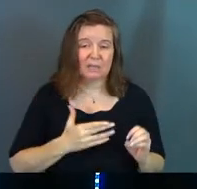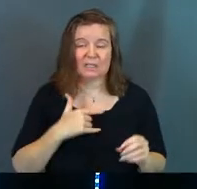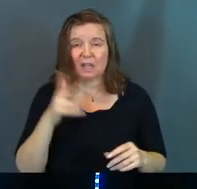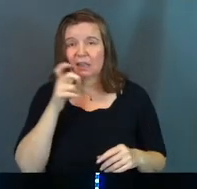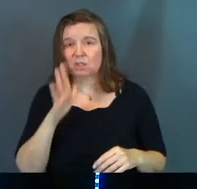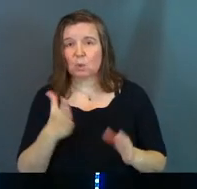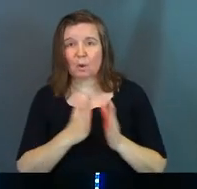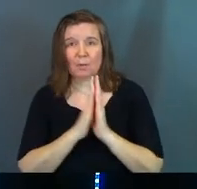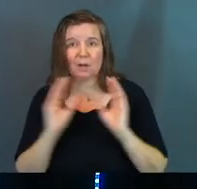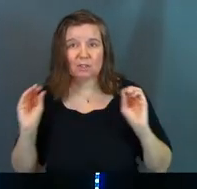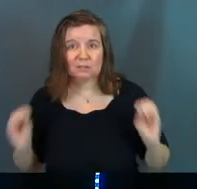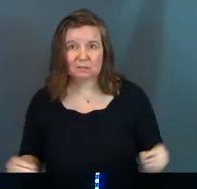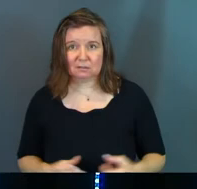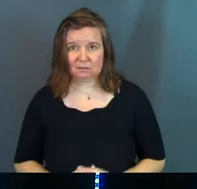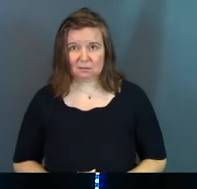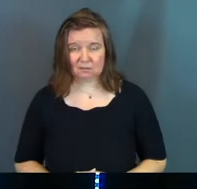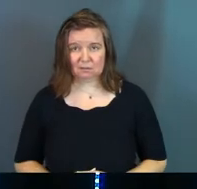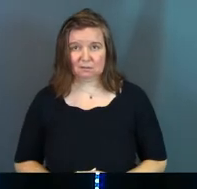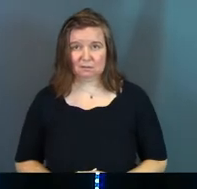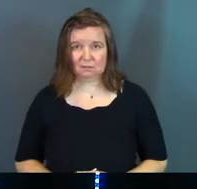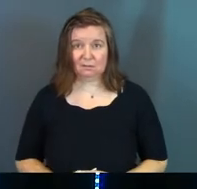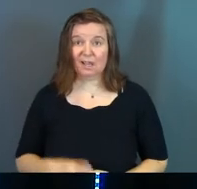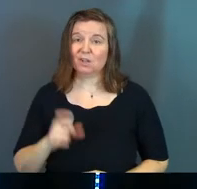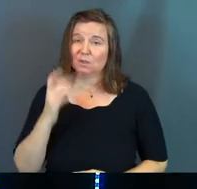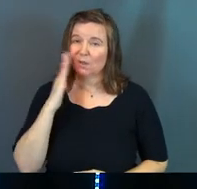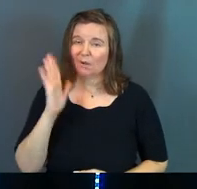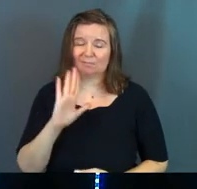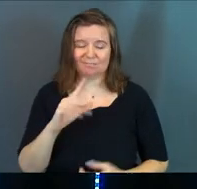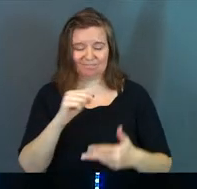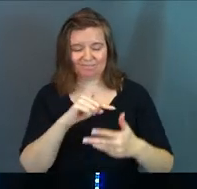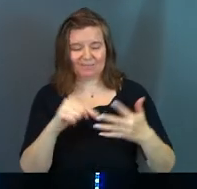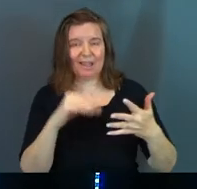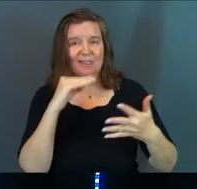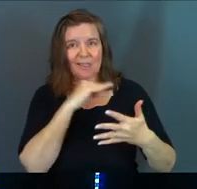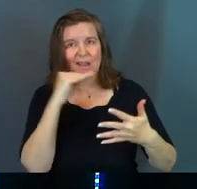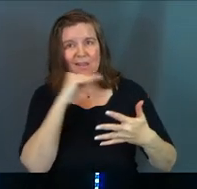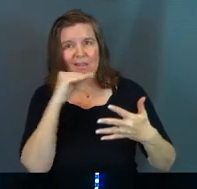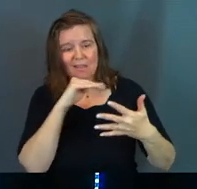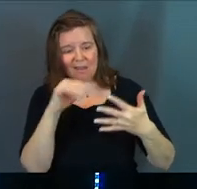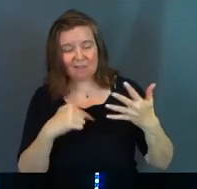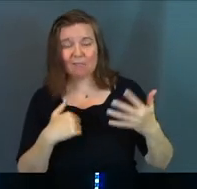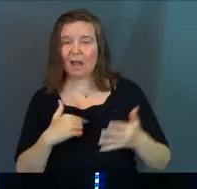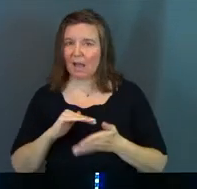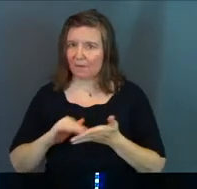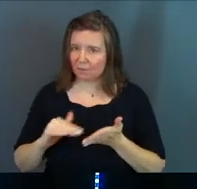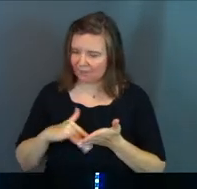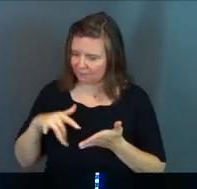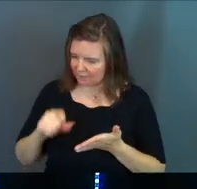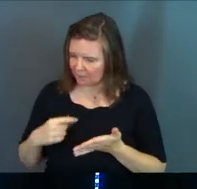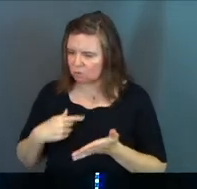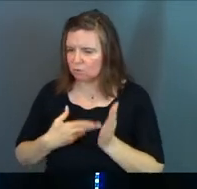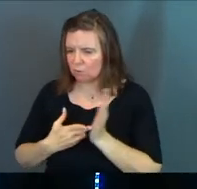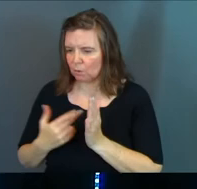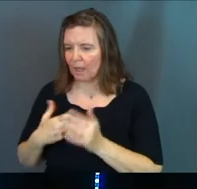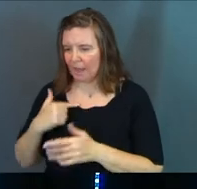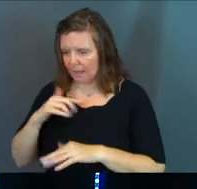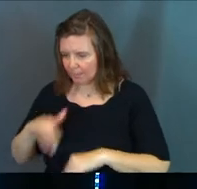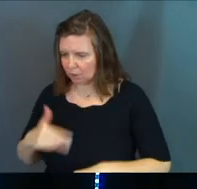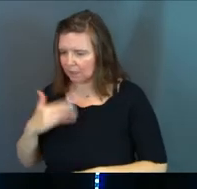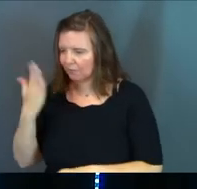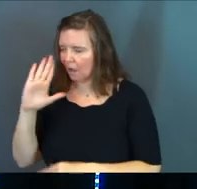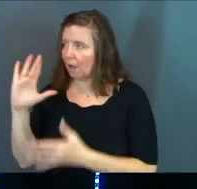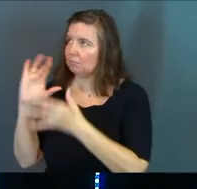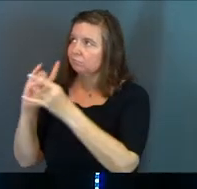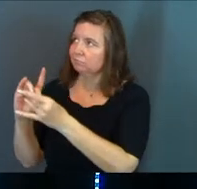he doesn't listen to your prayers. And you need to know that, no, no, no, I am forgiven. And I am a child of God. And Jesus said so. Amen?